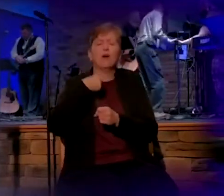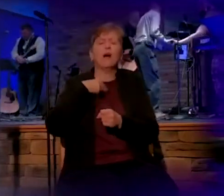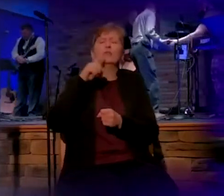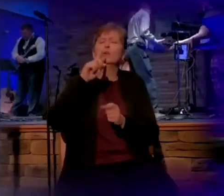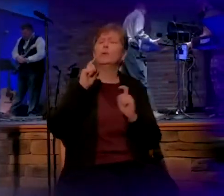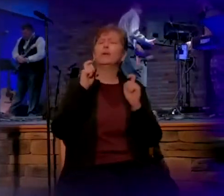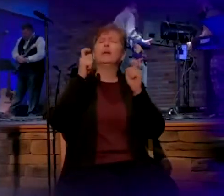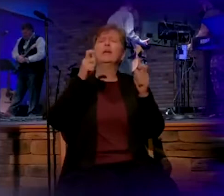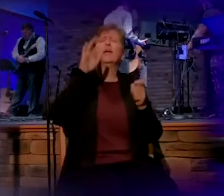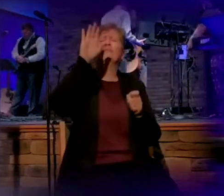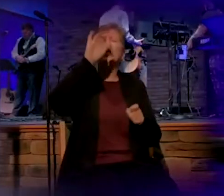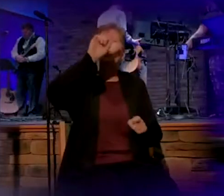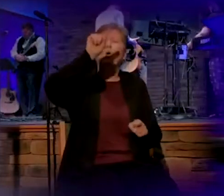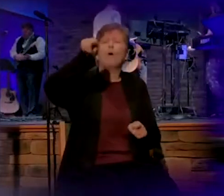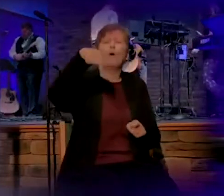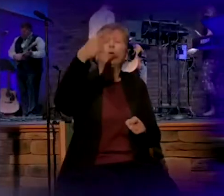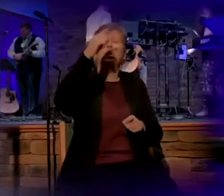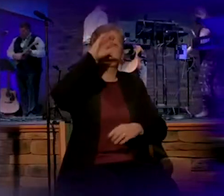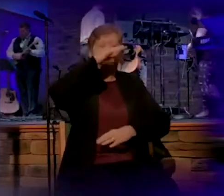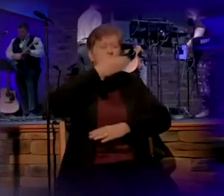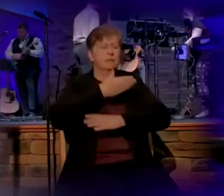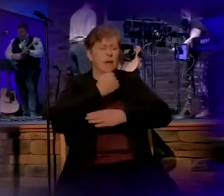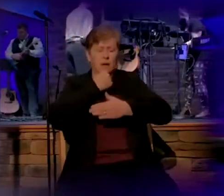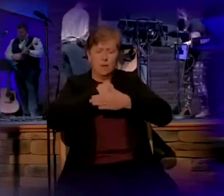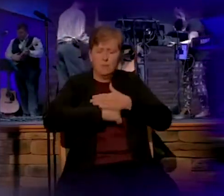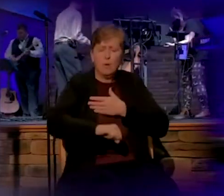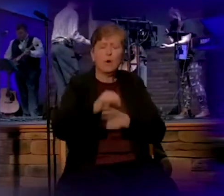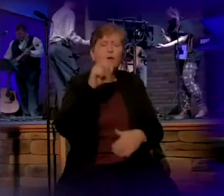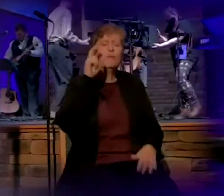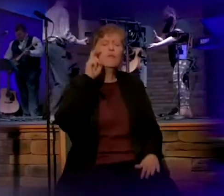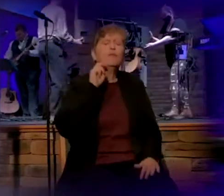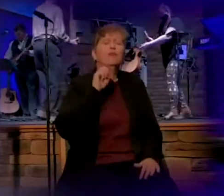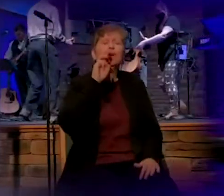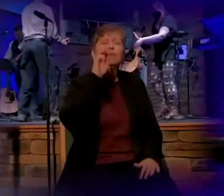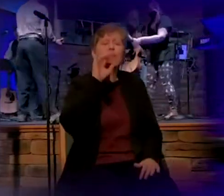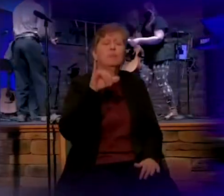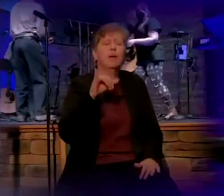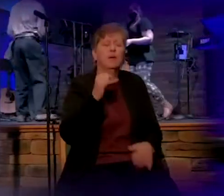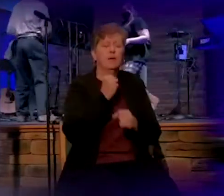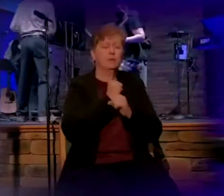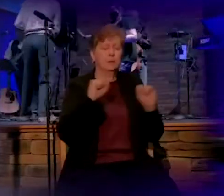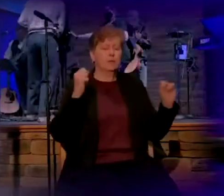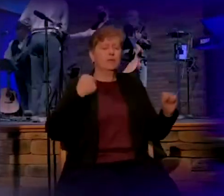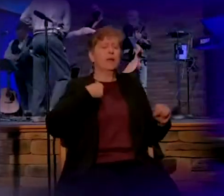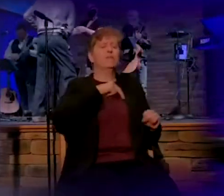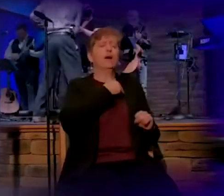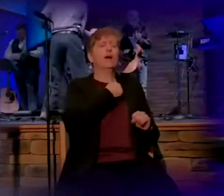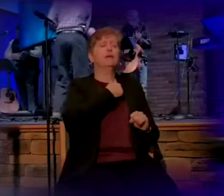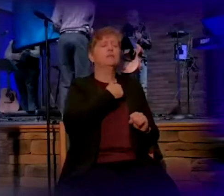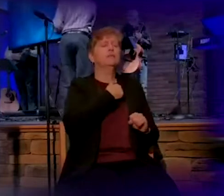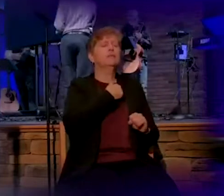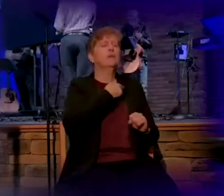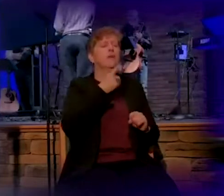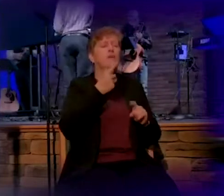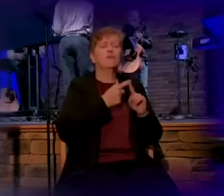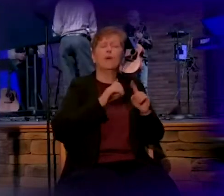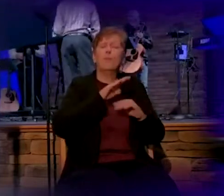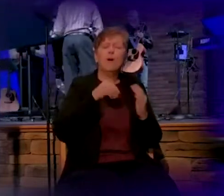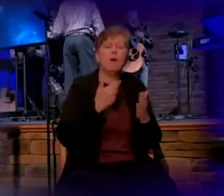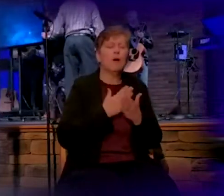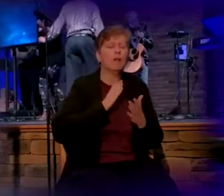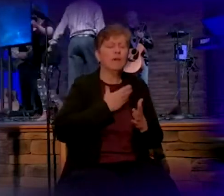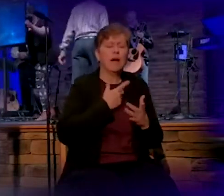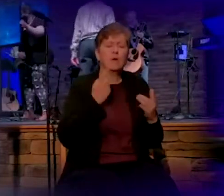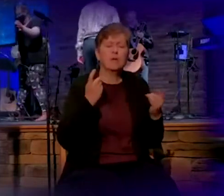born of the Virgin Mary, to be our Savior, the one who would save us from all of our sins.